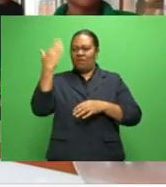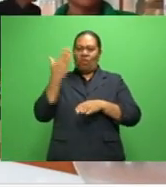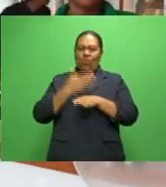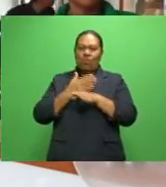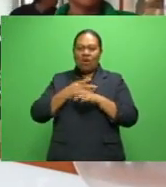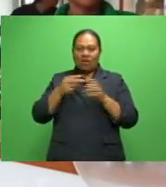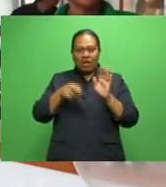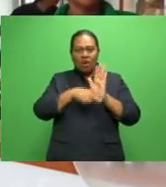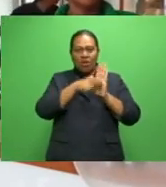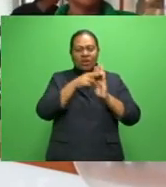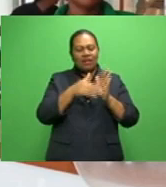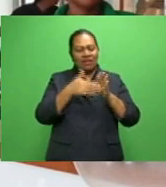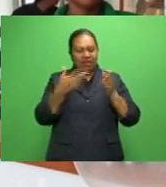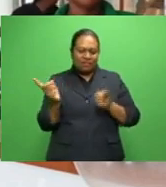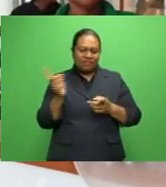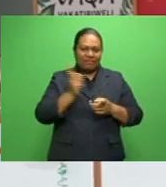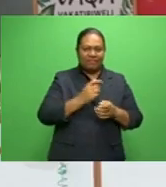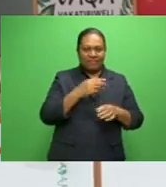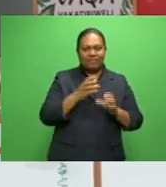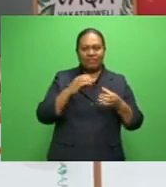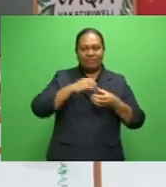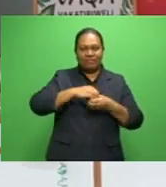find new means of earning an income.